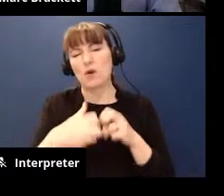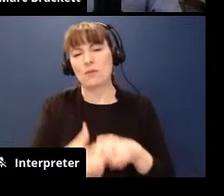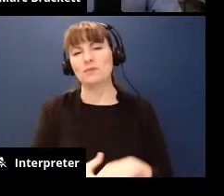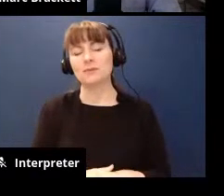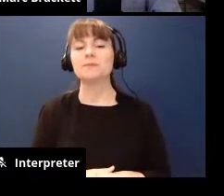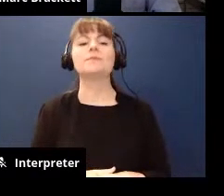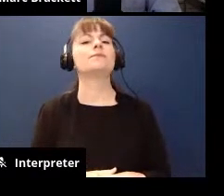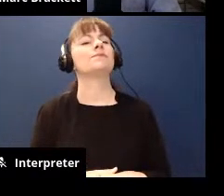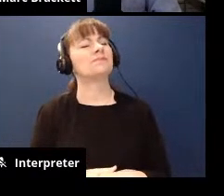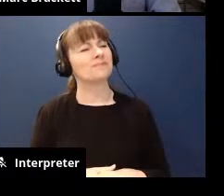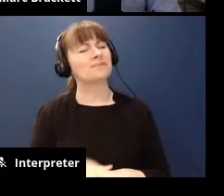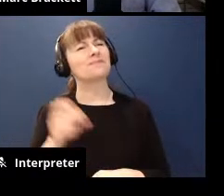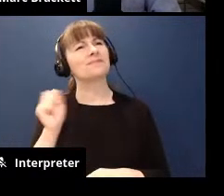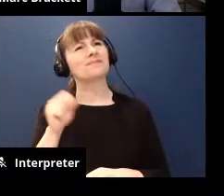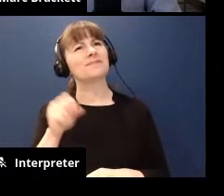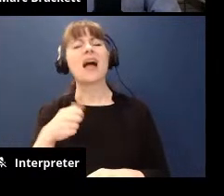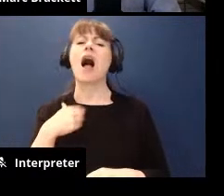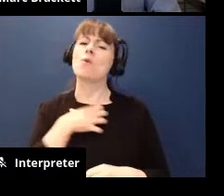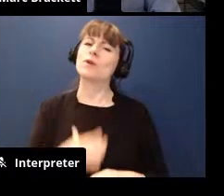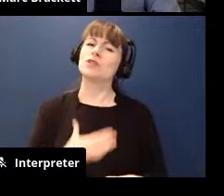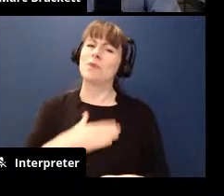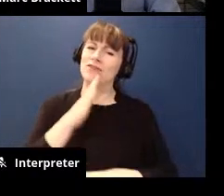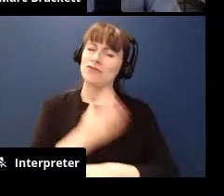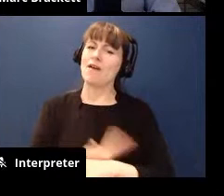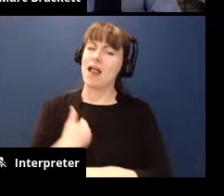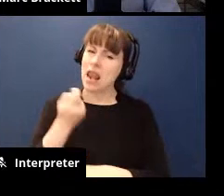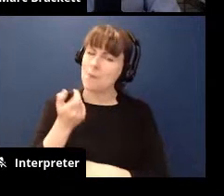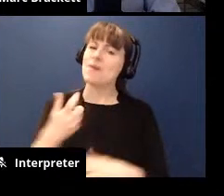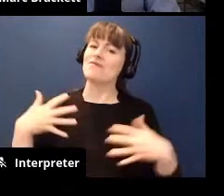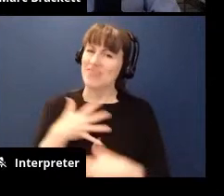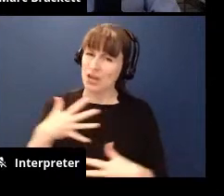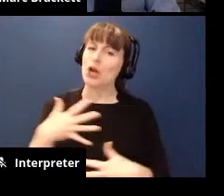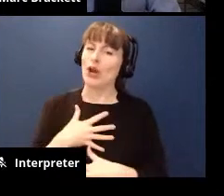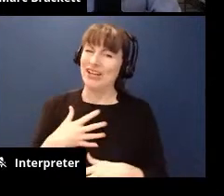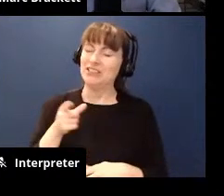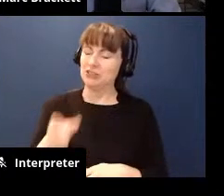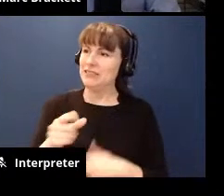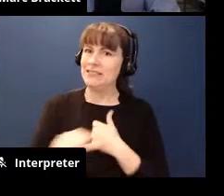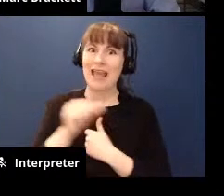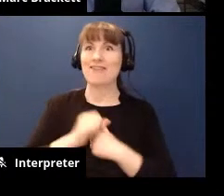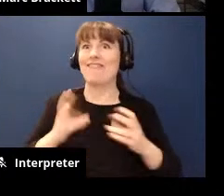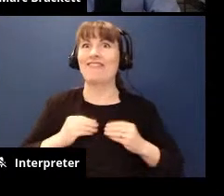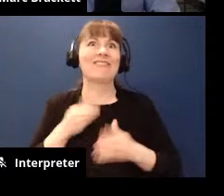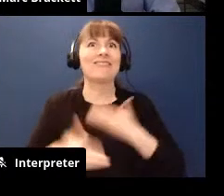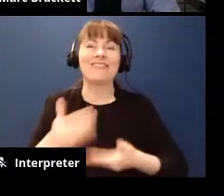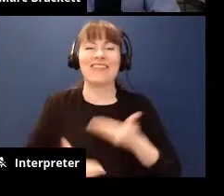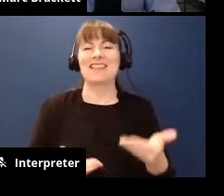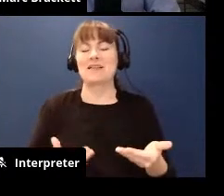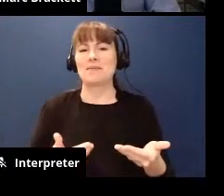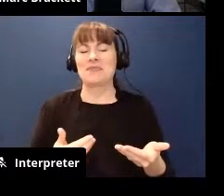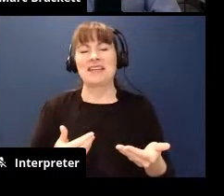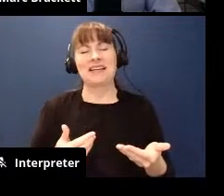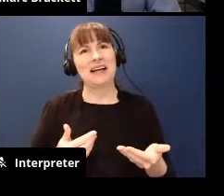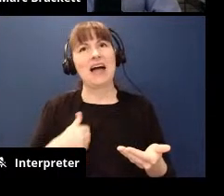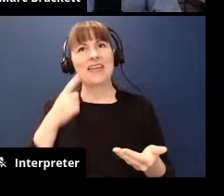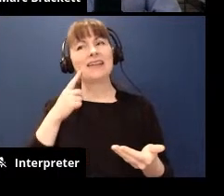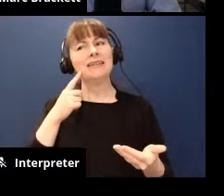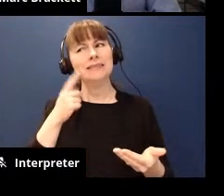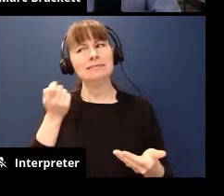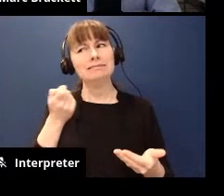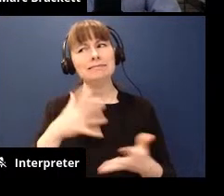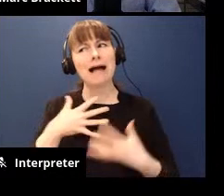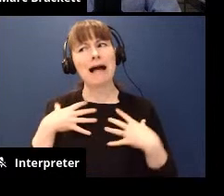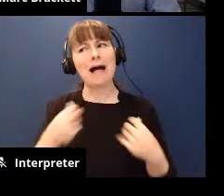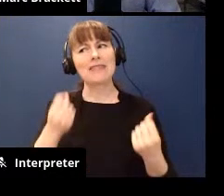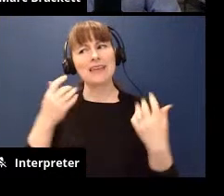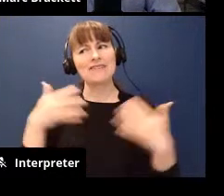the time how i wish my daughter had just a little bit more fear she's a little dinky and i would get some healthy fear to realize like